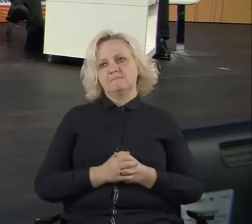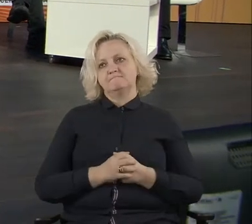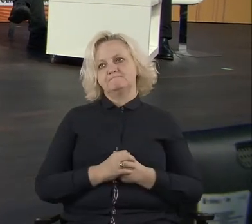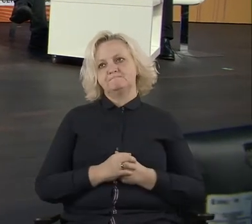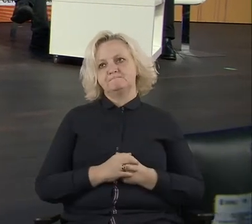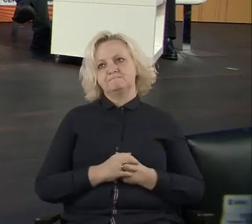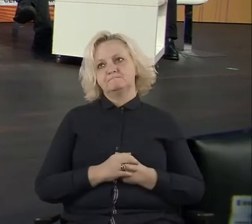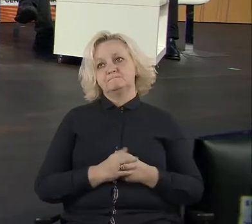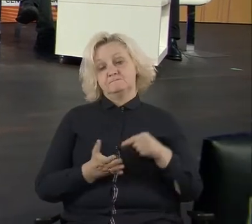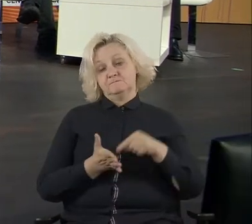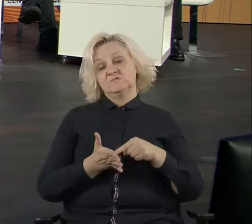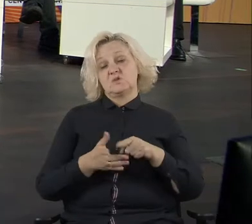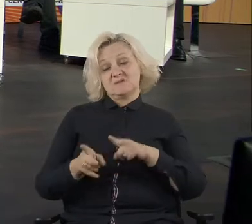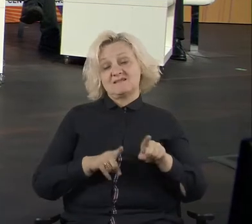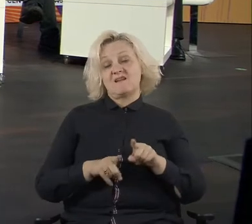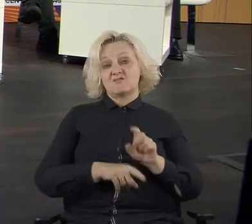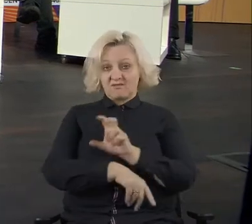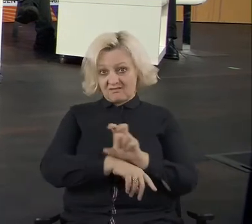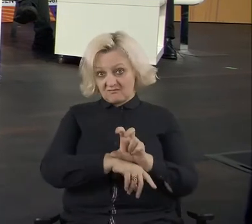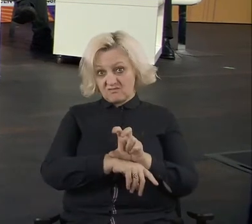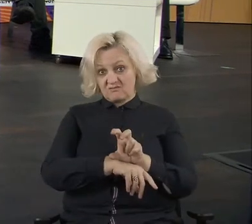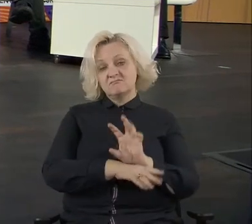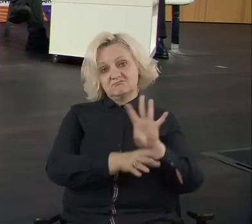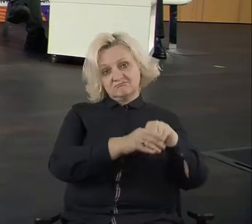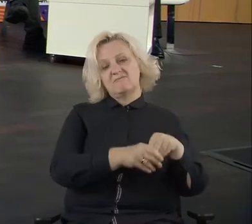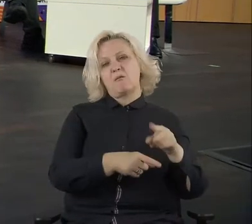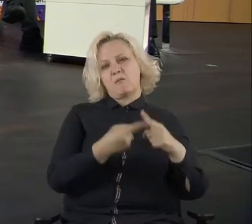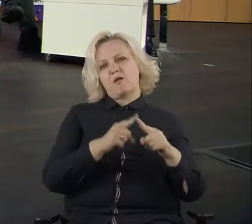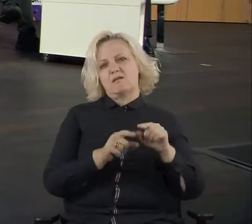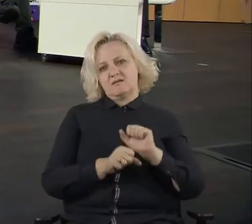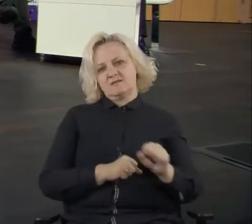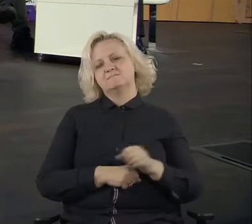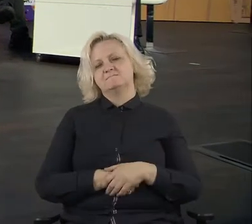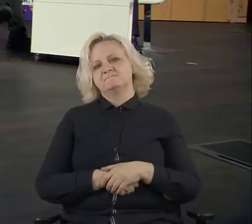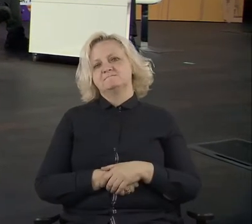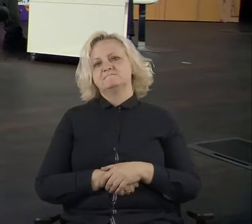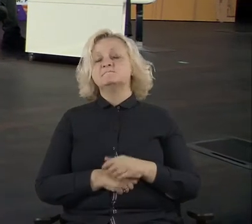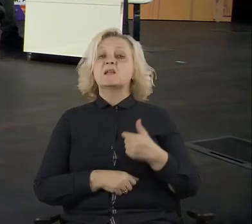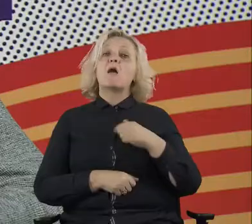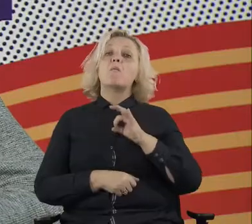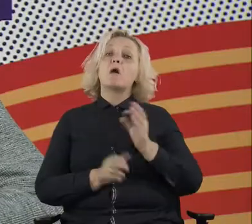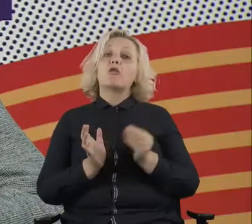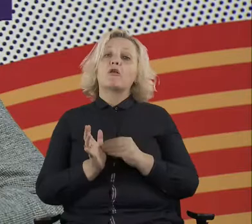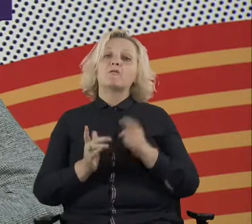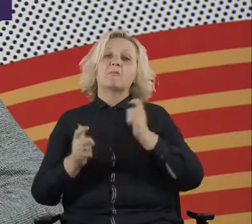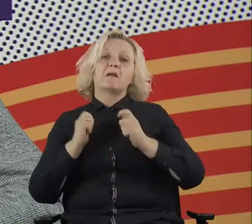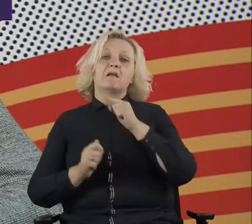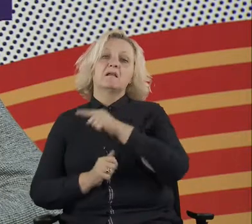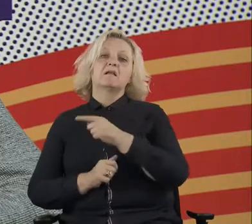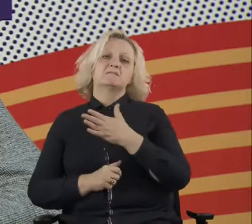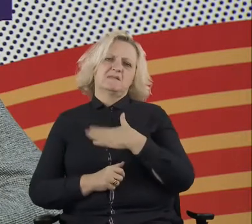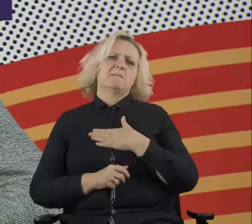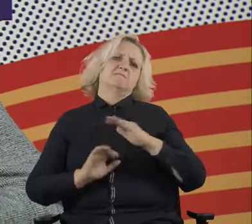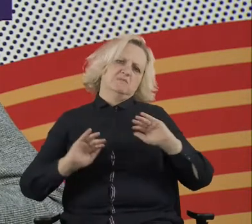or from our experience in Barcelona is techno political. Is the strategic and critical,